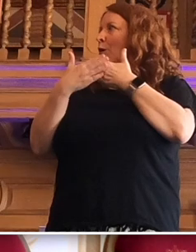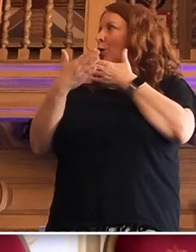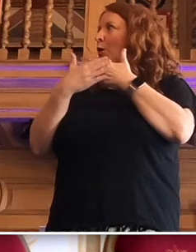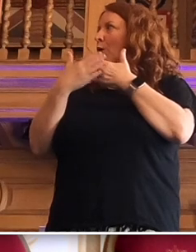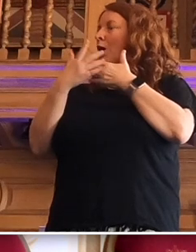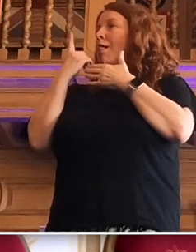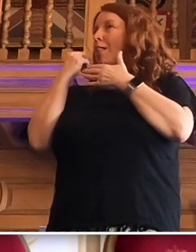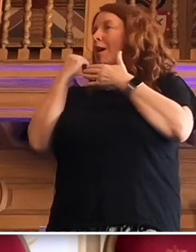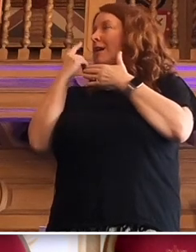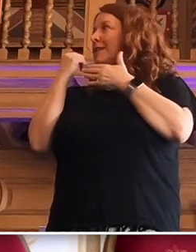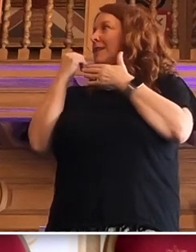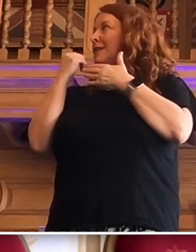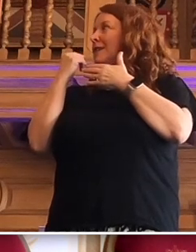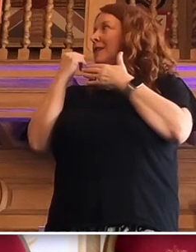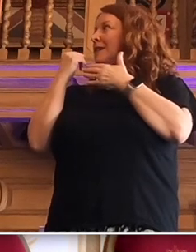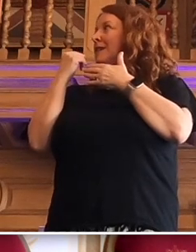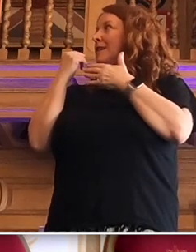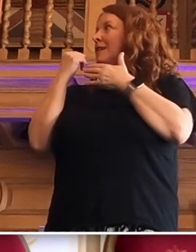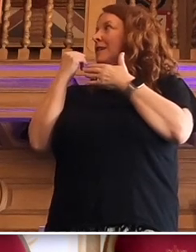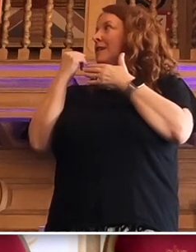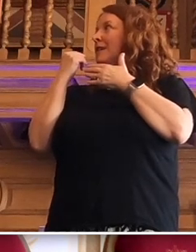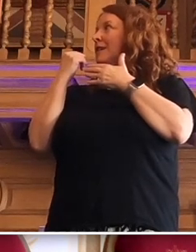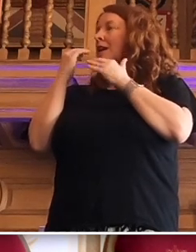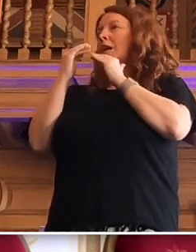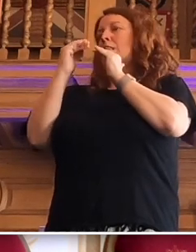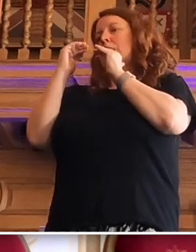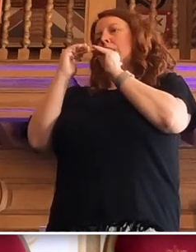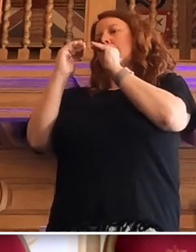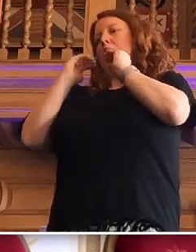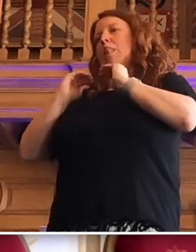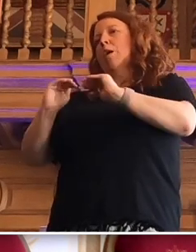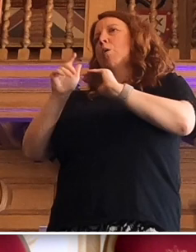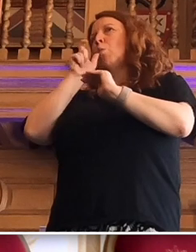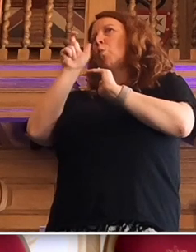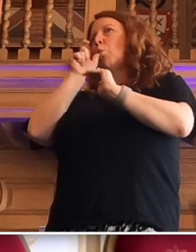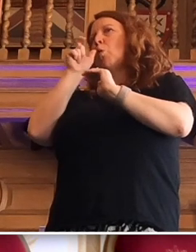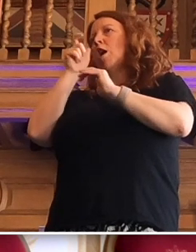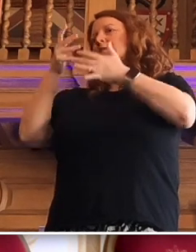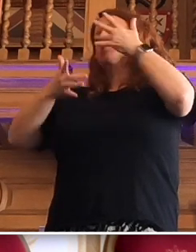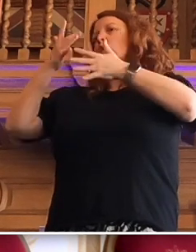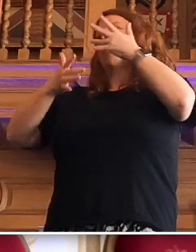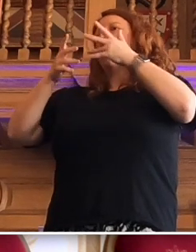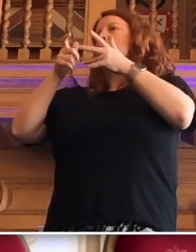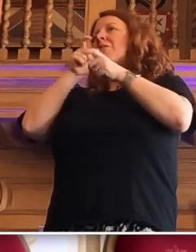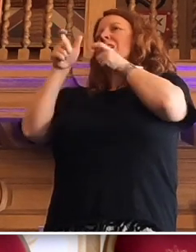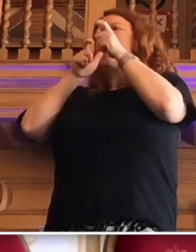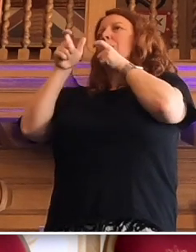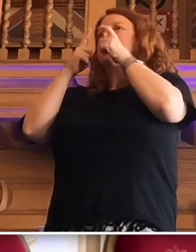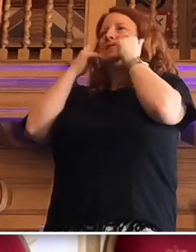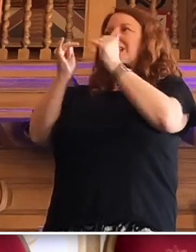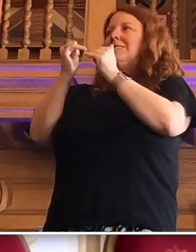more likely they were to have a low word score on a vocabulary test at age 14.